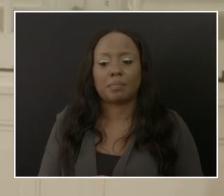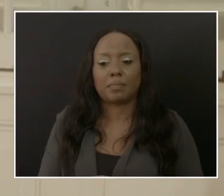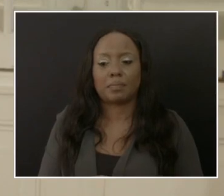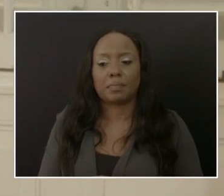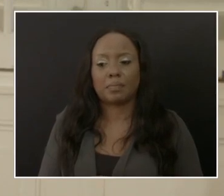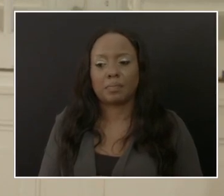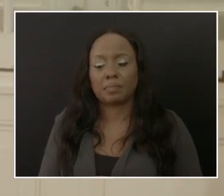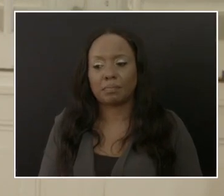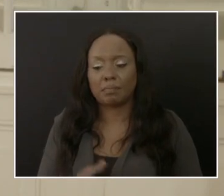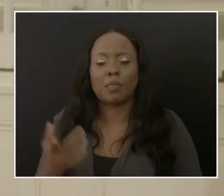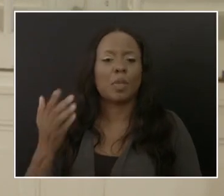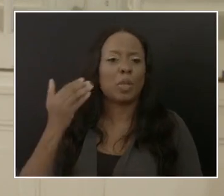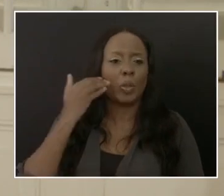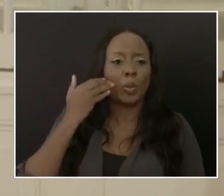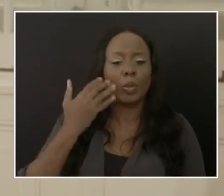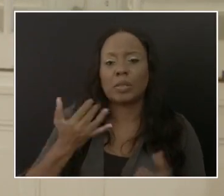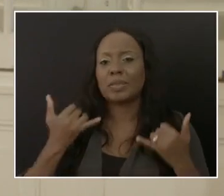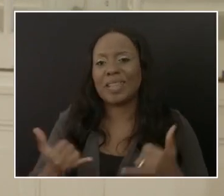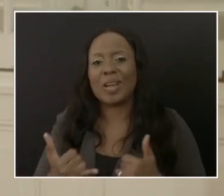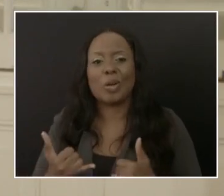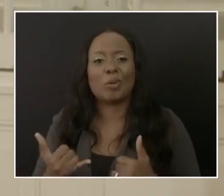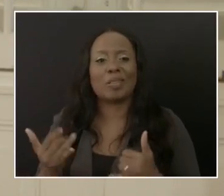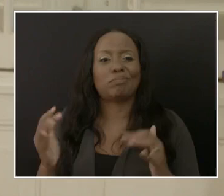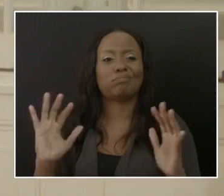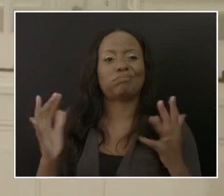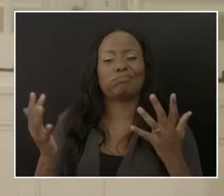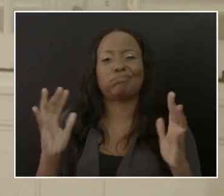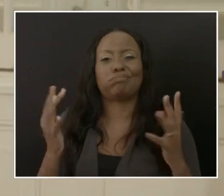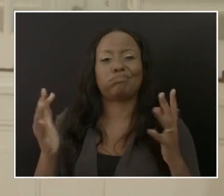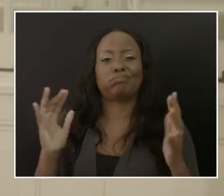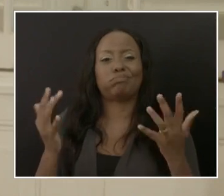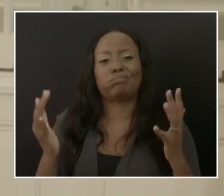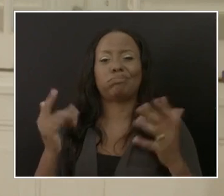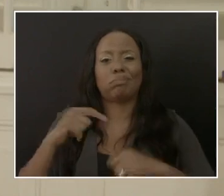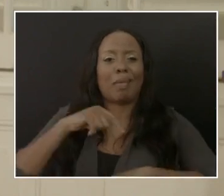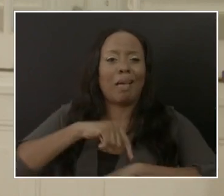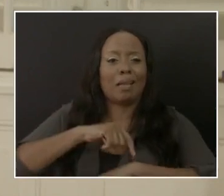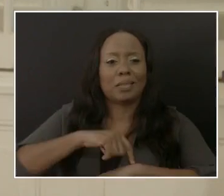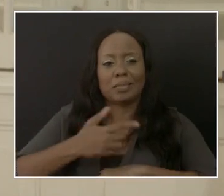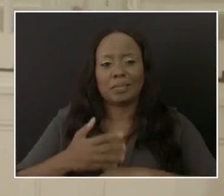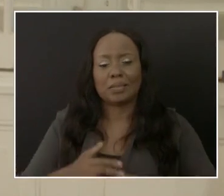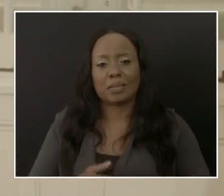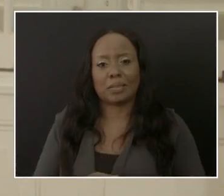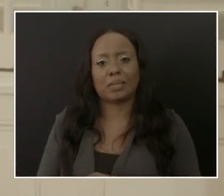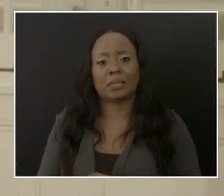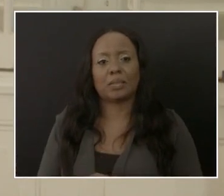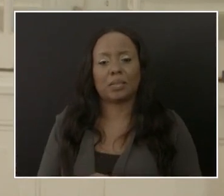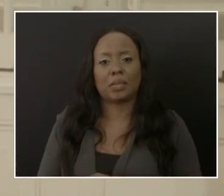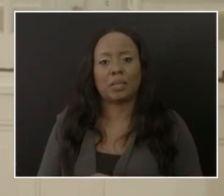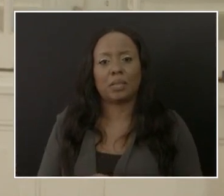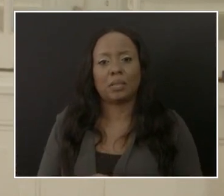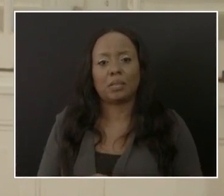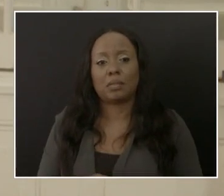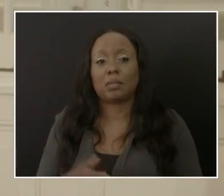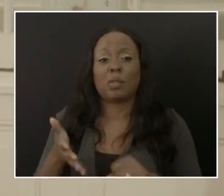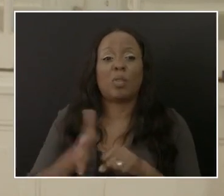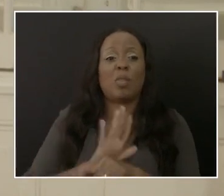times and in a pandemic, which has caught the globe by